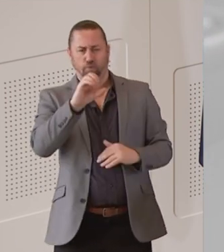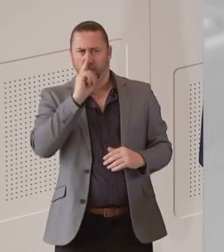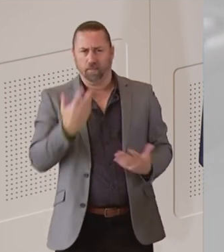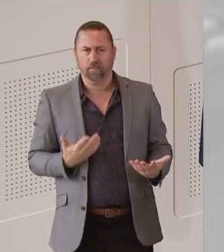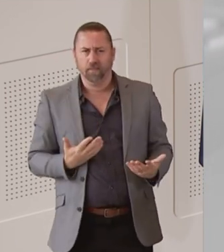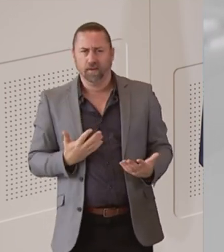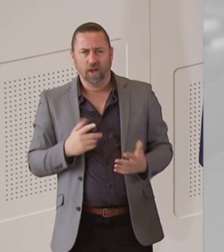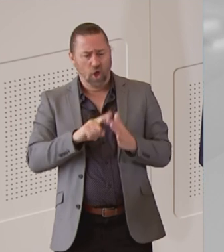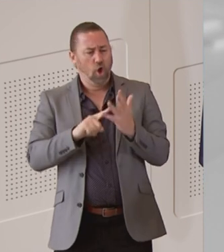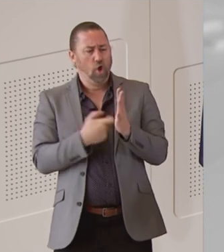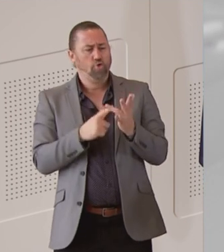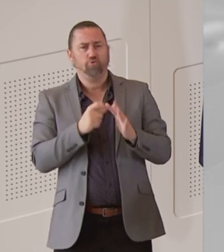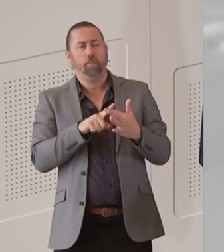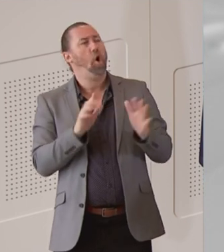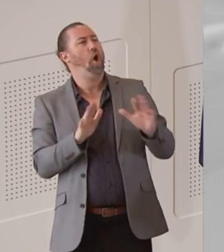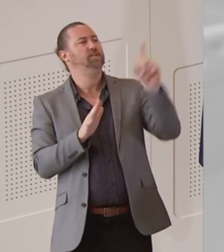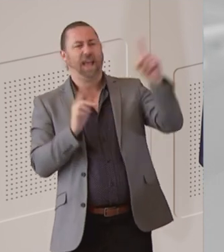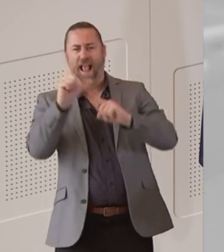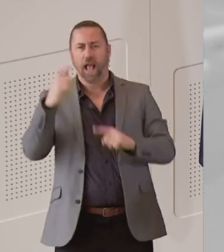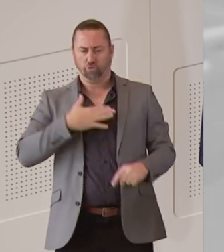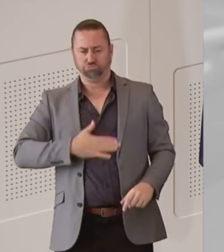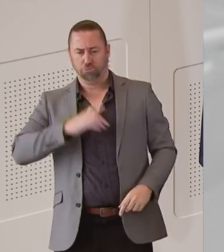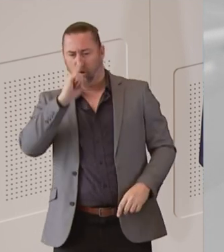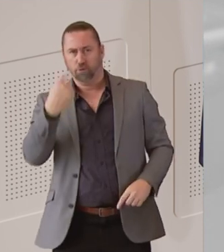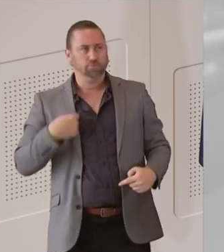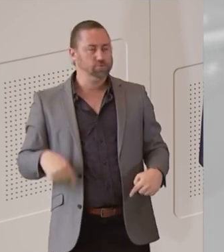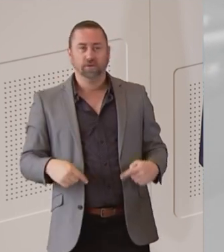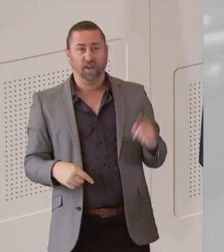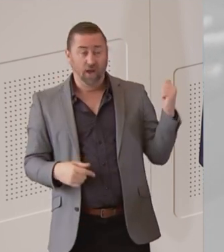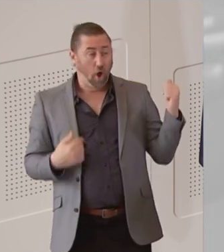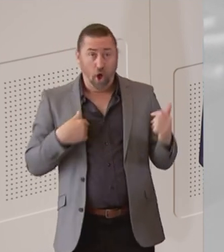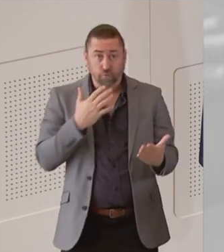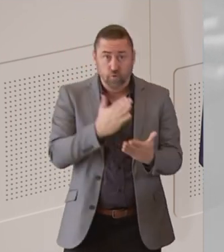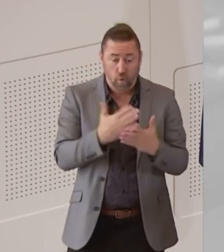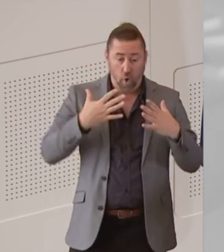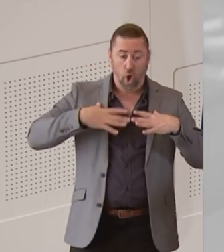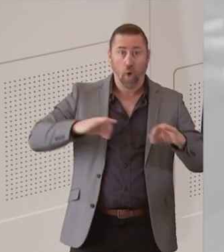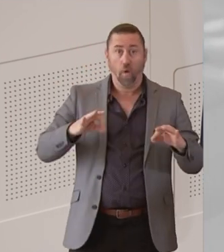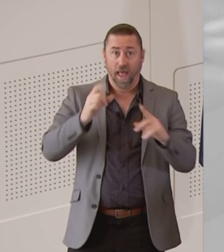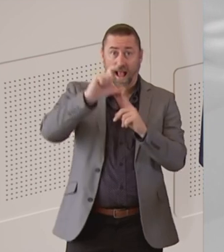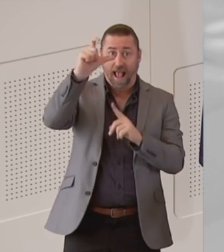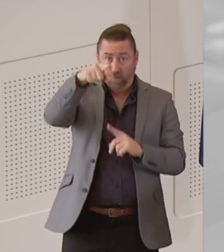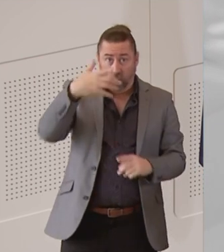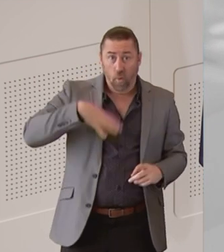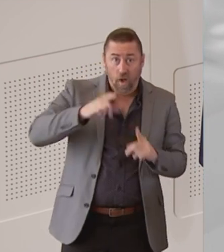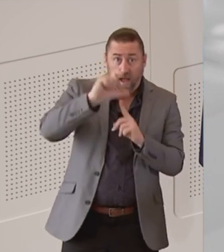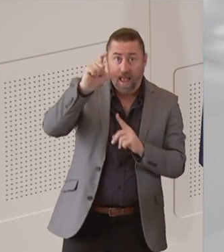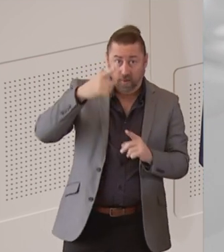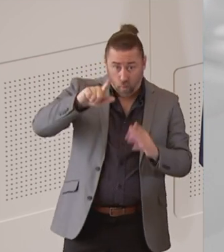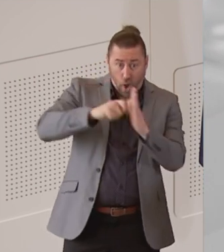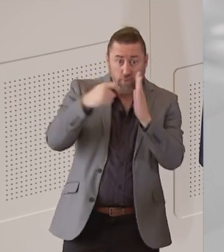And I think the last thing that they would want is a massive outbreak of Delta in Cairns. Then they would be in lockdown.